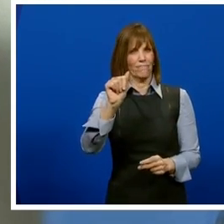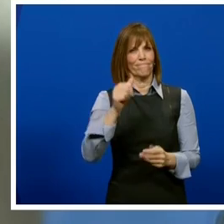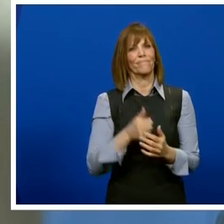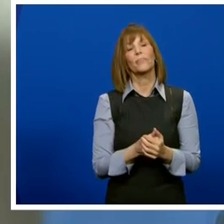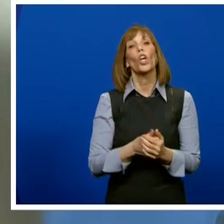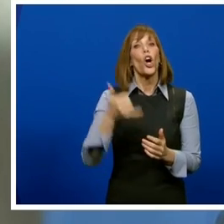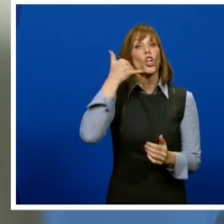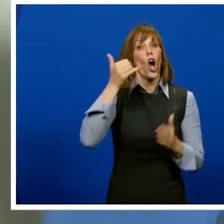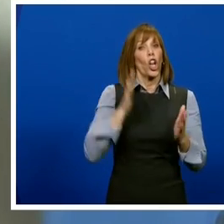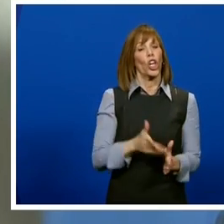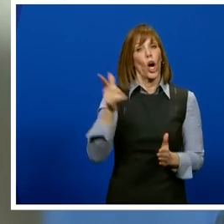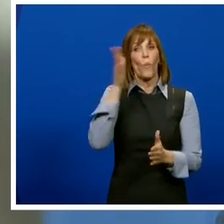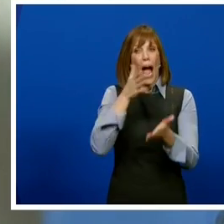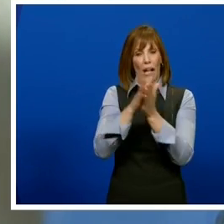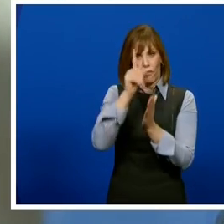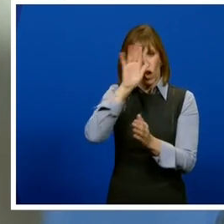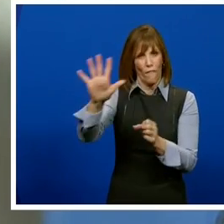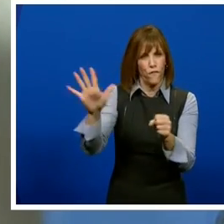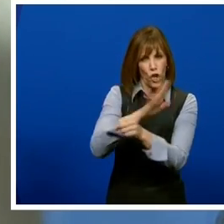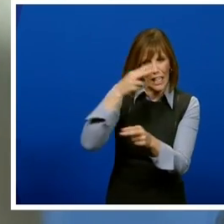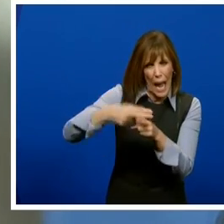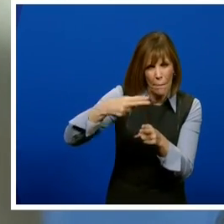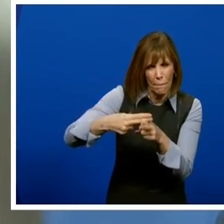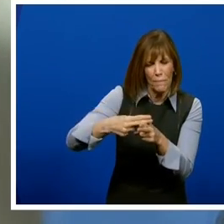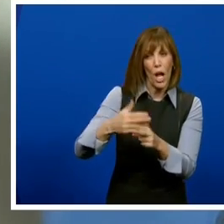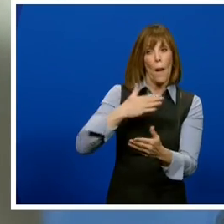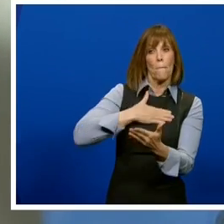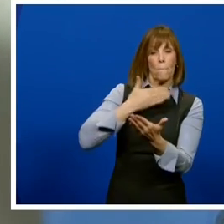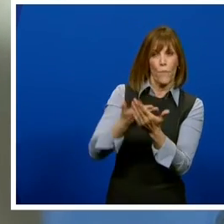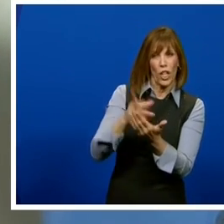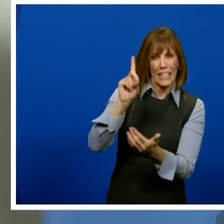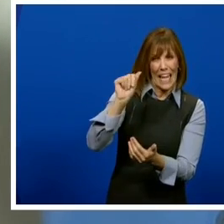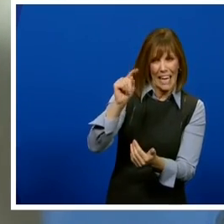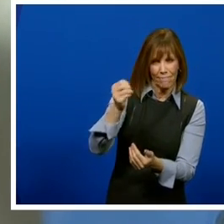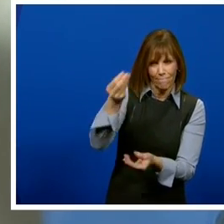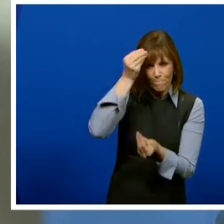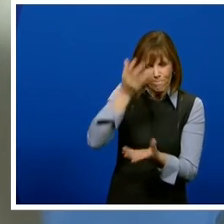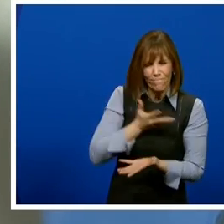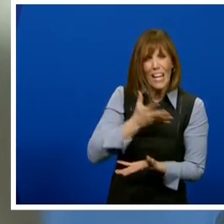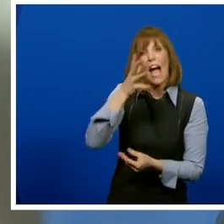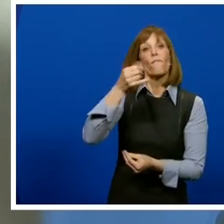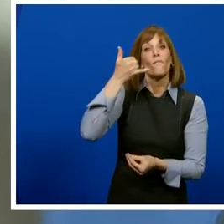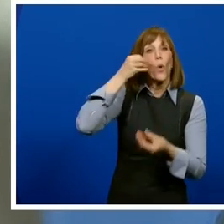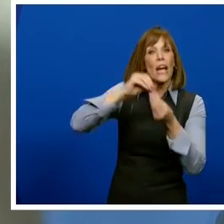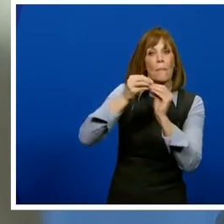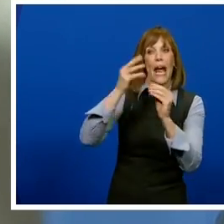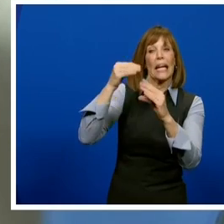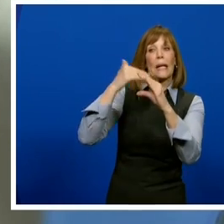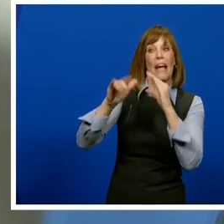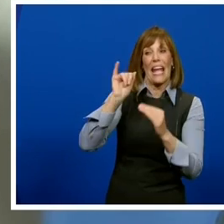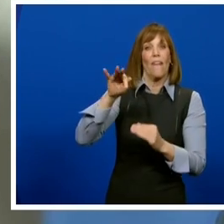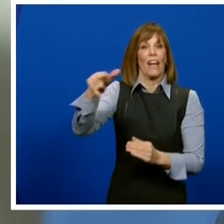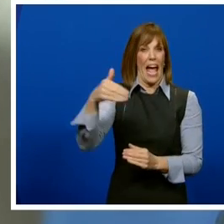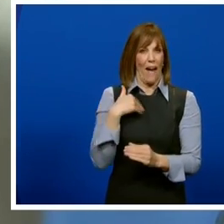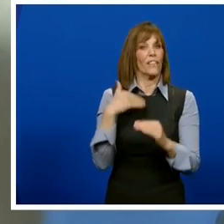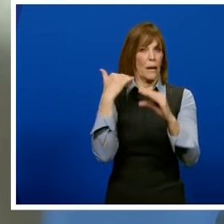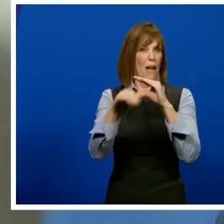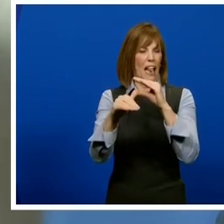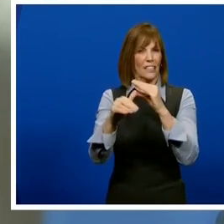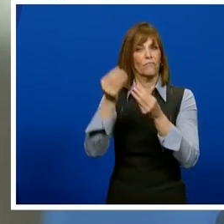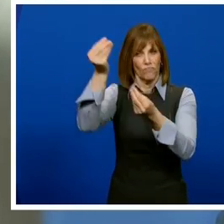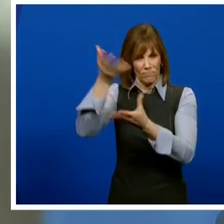Callers will be asked for their full name, birthdates, phone number, and an email address if they do have one available.